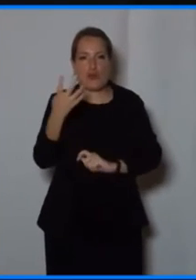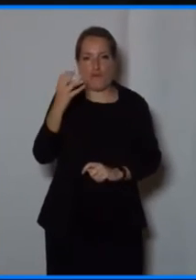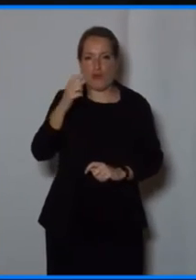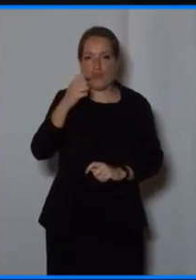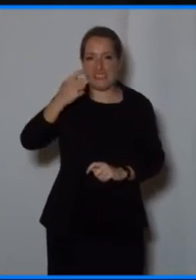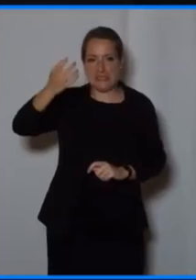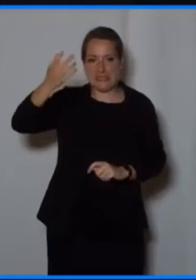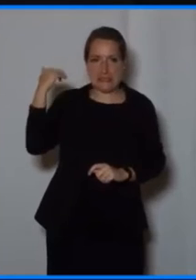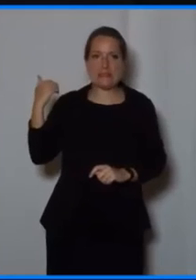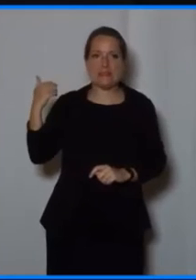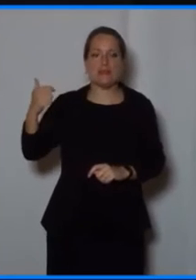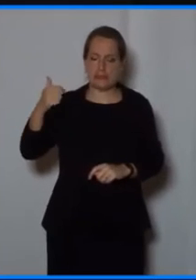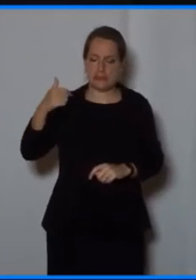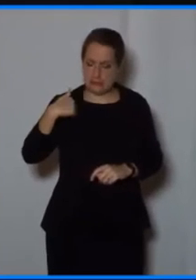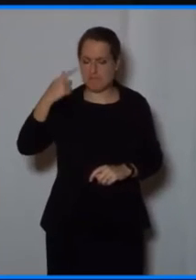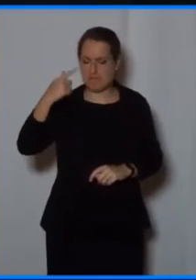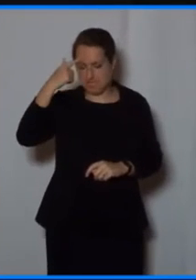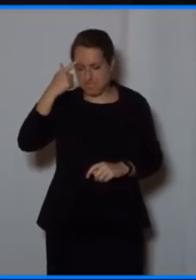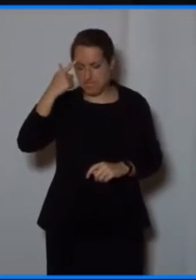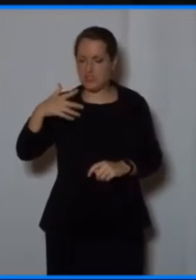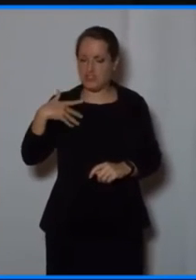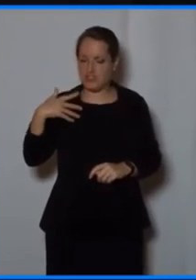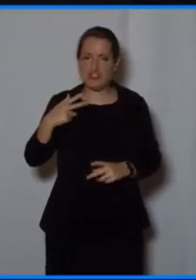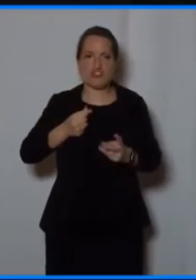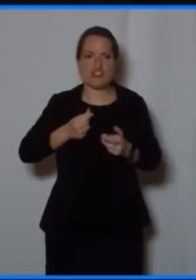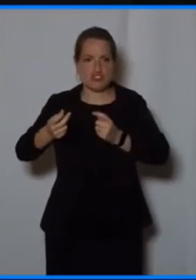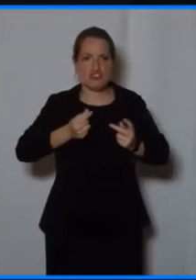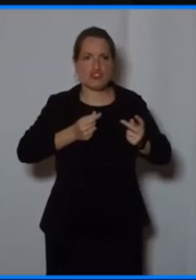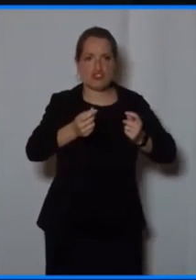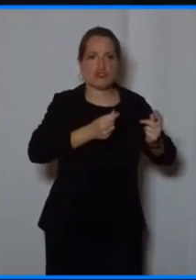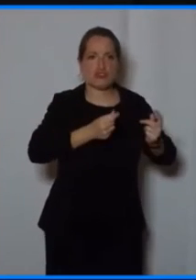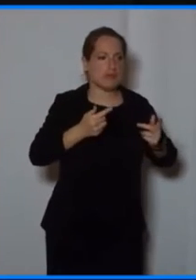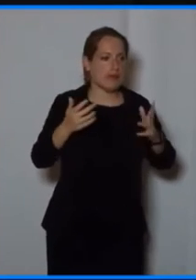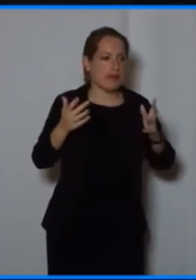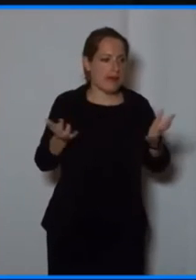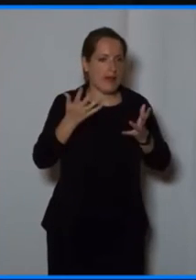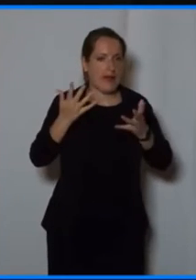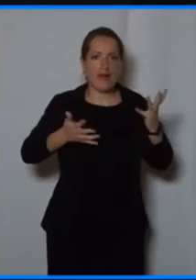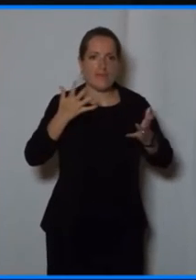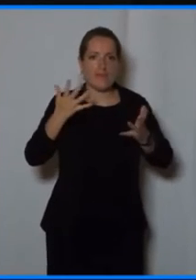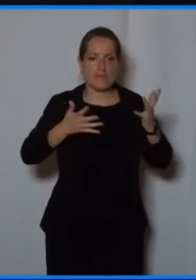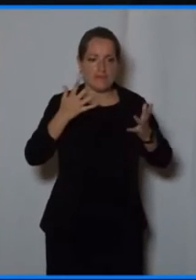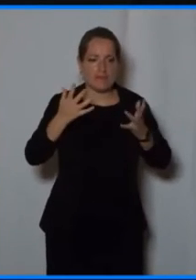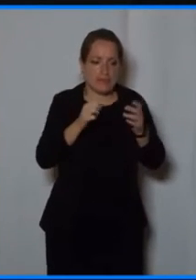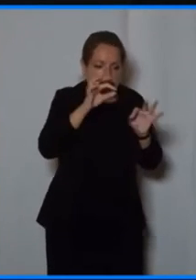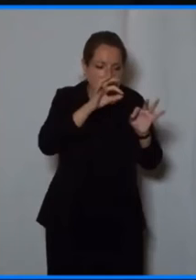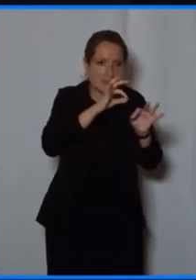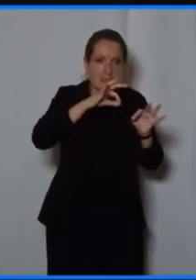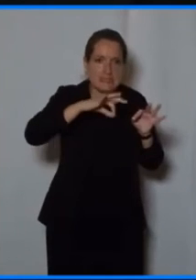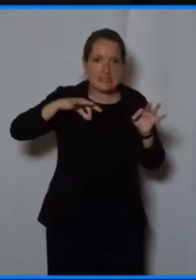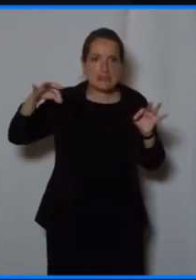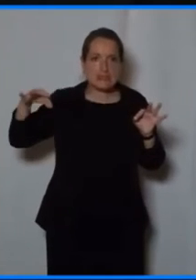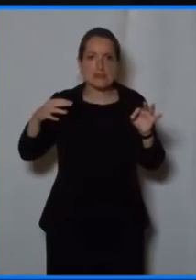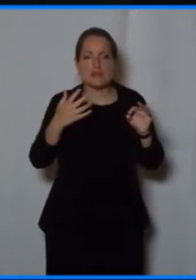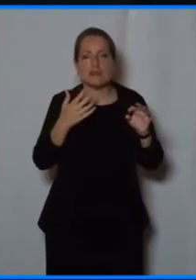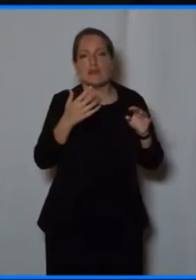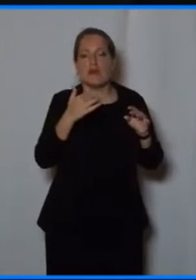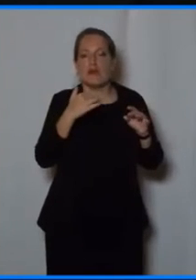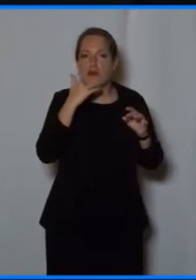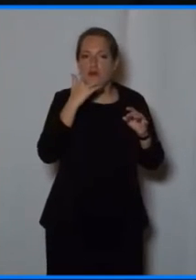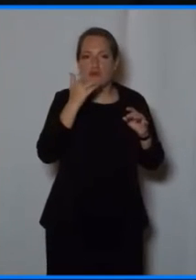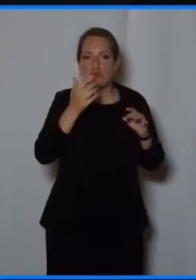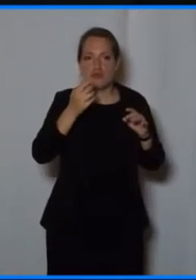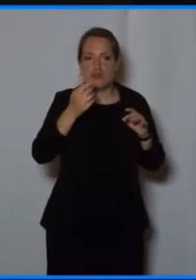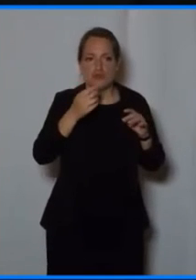Monsanto pesticides. And after a few years, I was economically completely dependent on these multinational